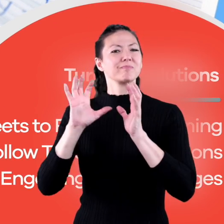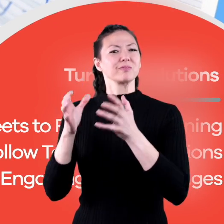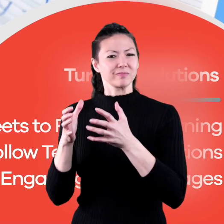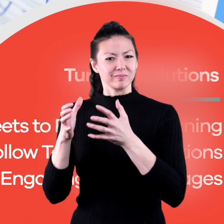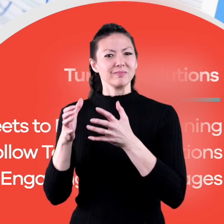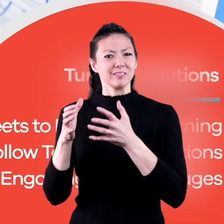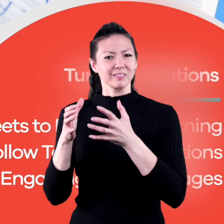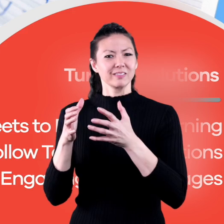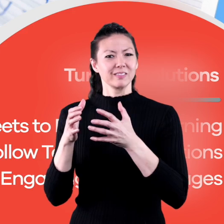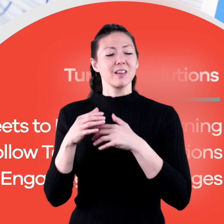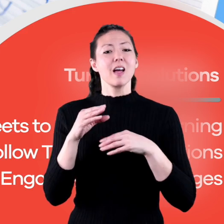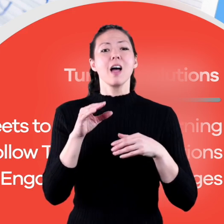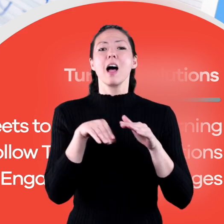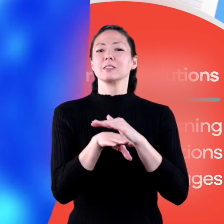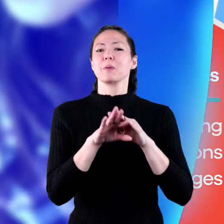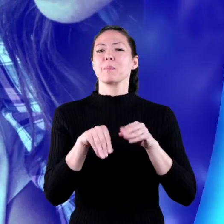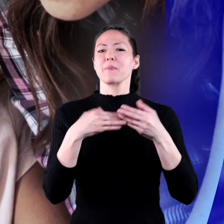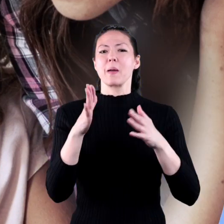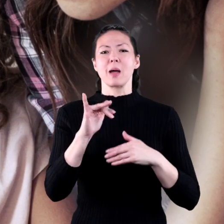homeschoolers.